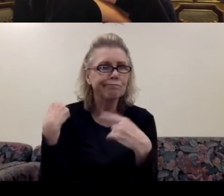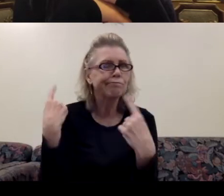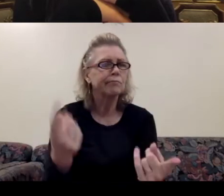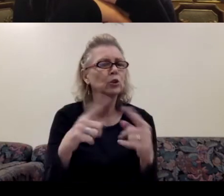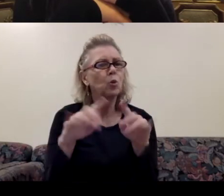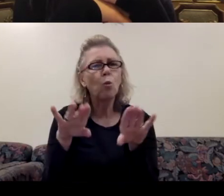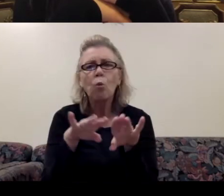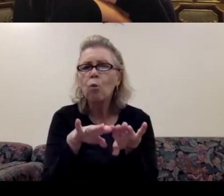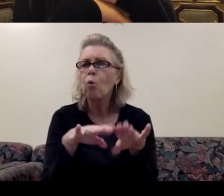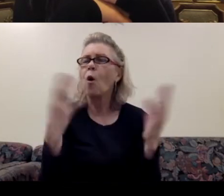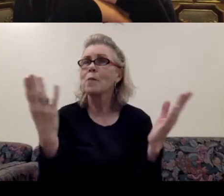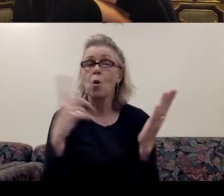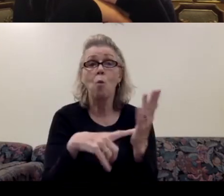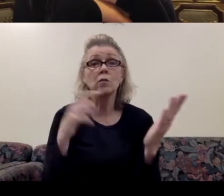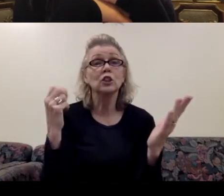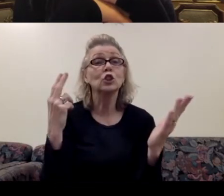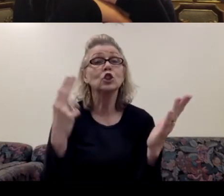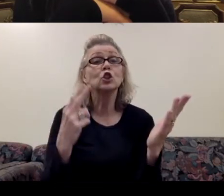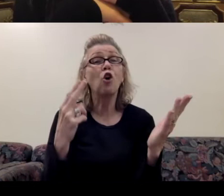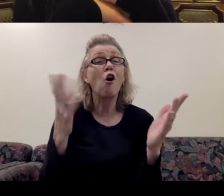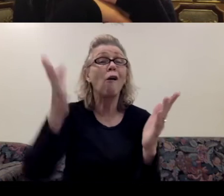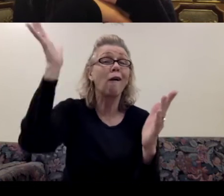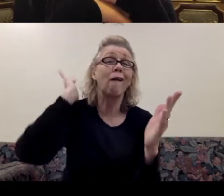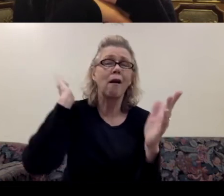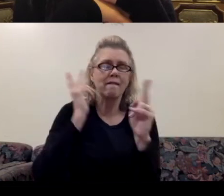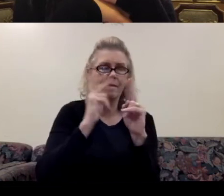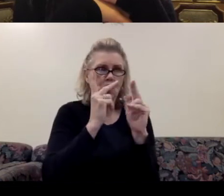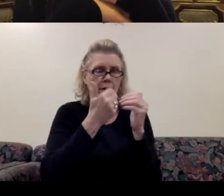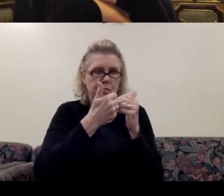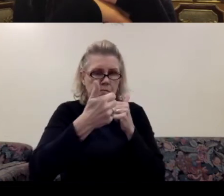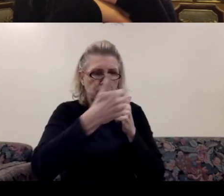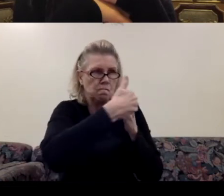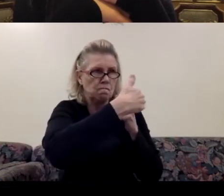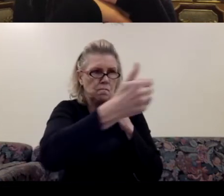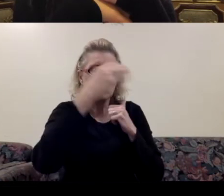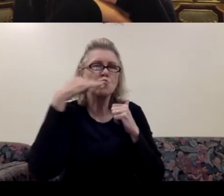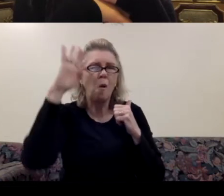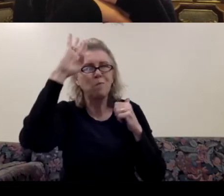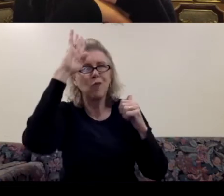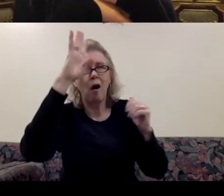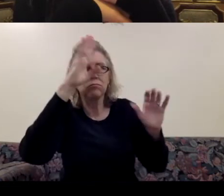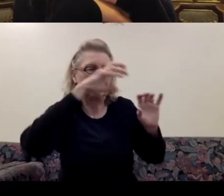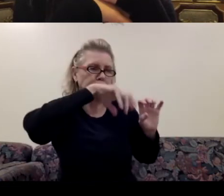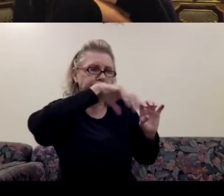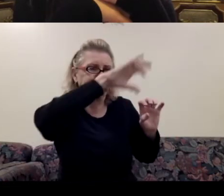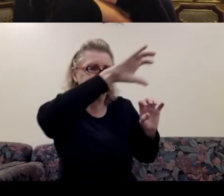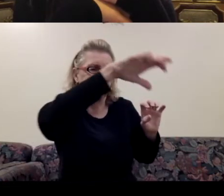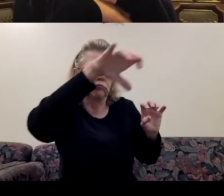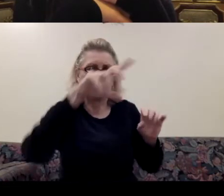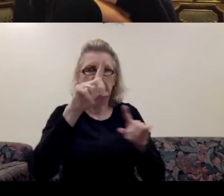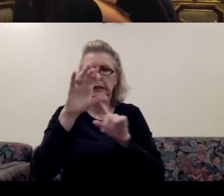actually historically has been a very siloized bureaucracy. There's disposal,